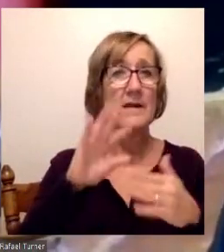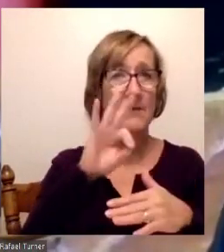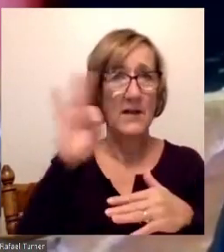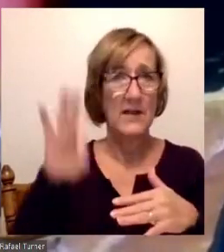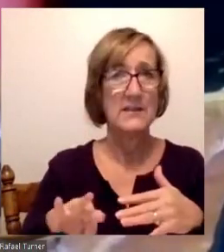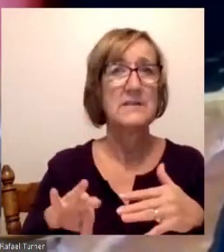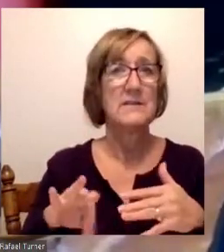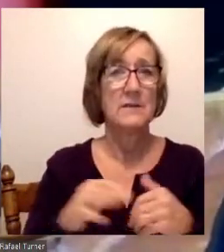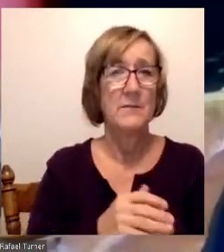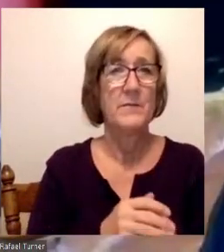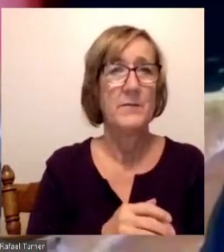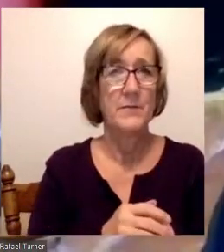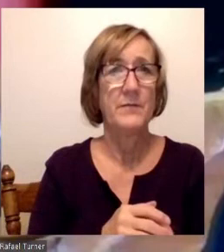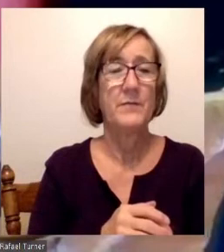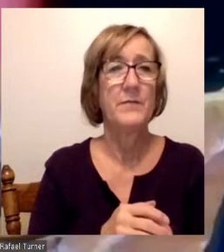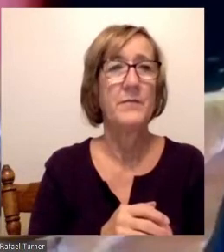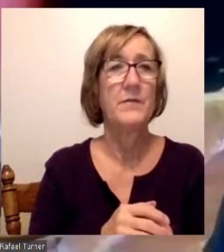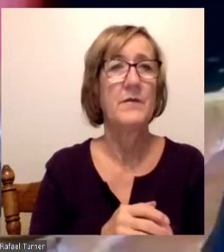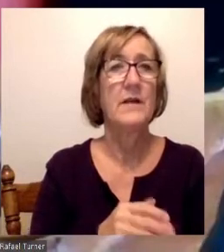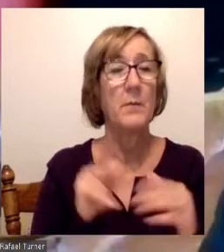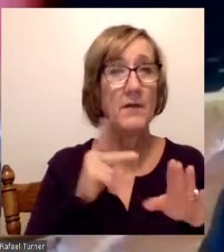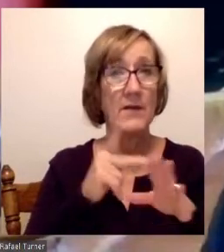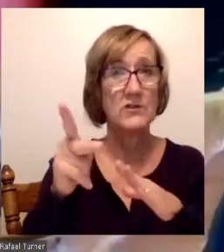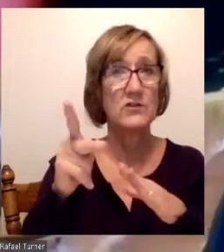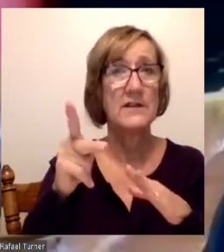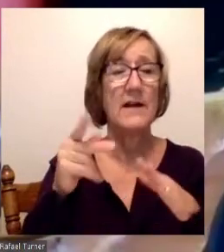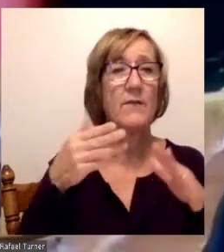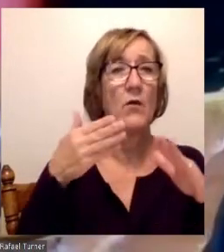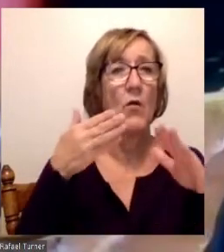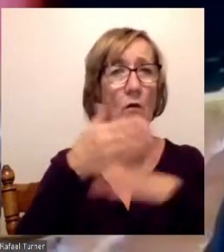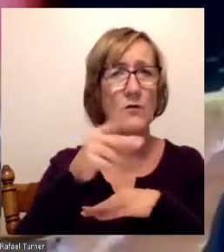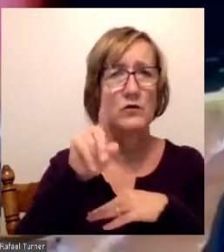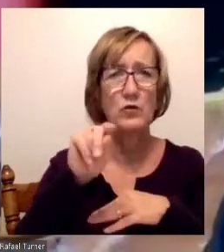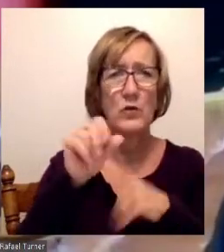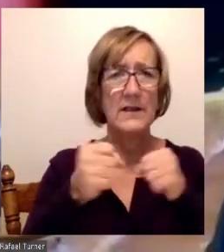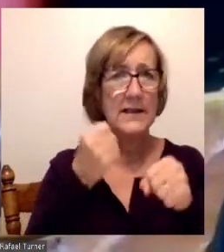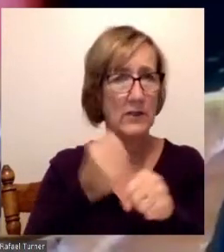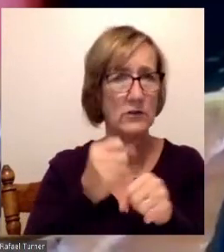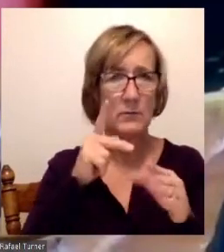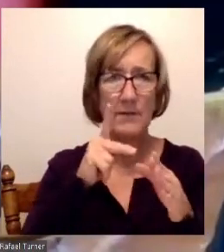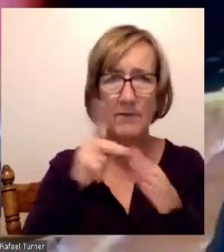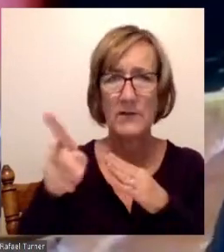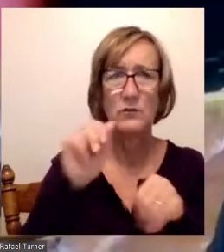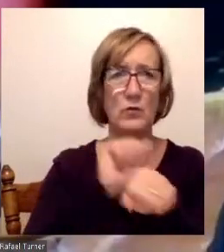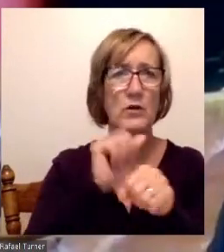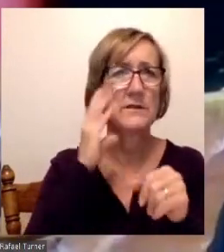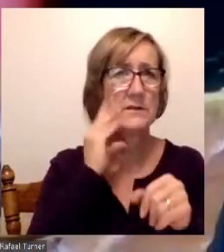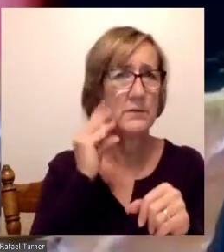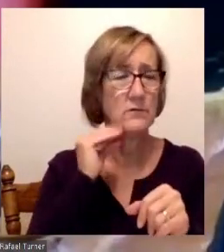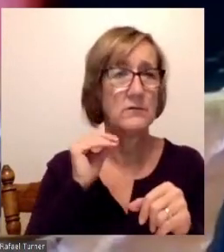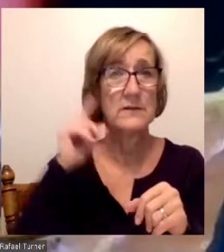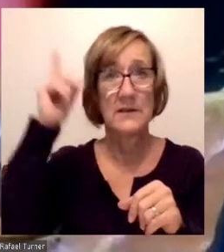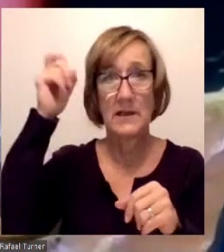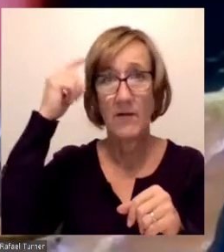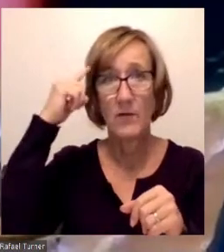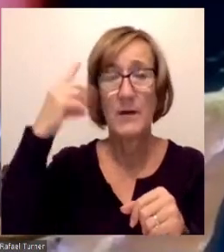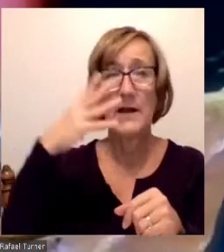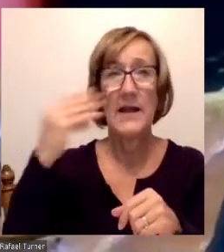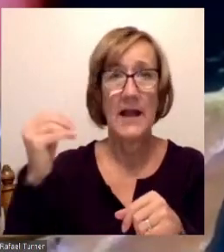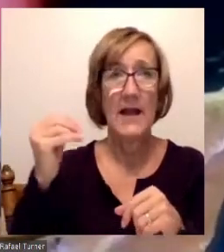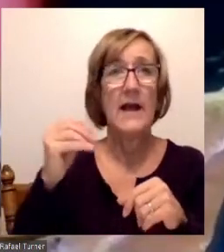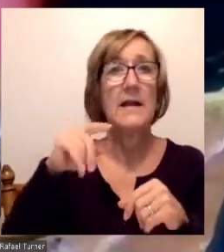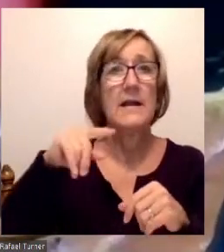in downtown. Professionally, I have over 20 years of experience in both government and philanthropy.